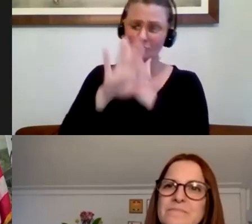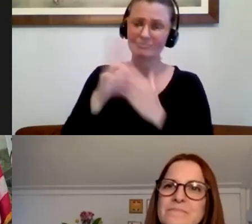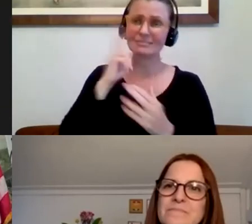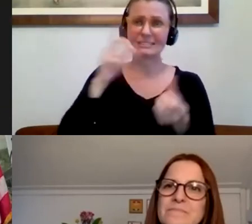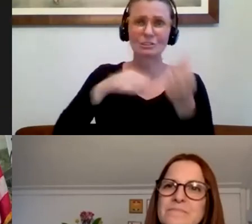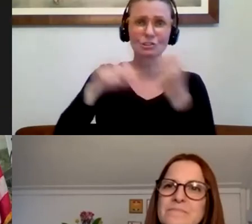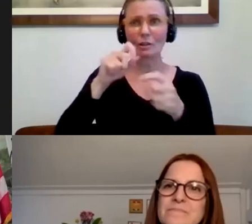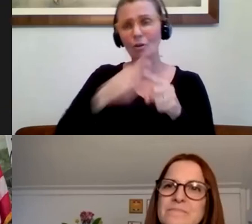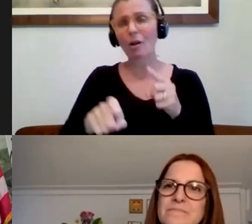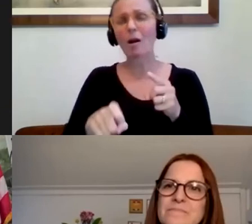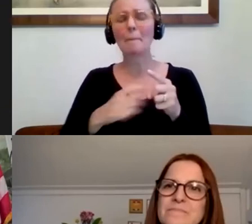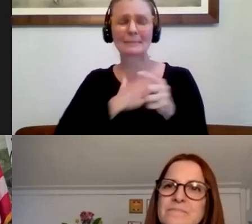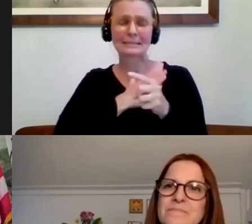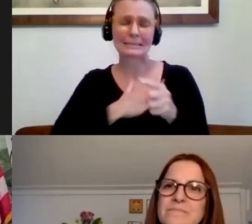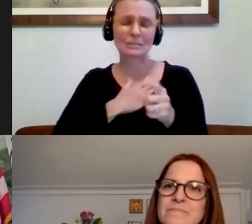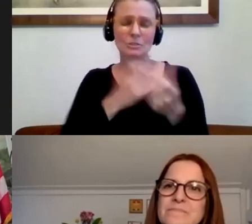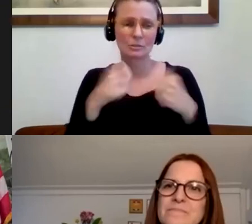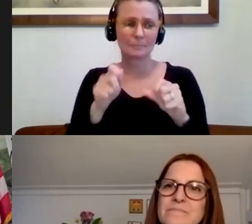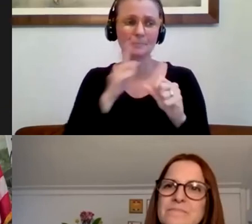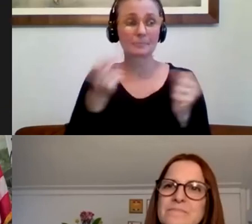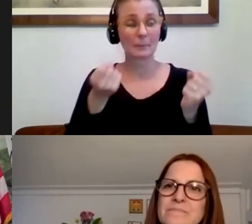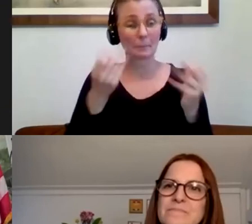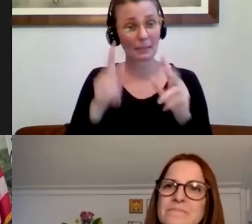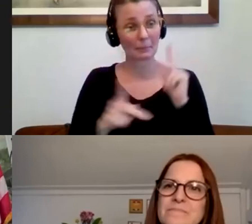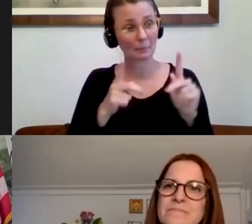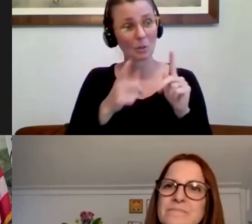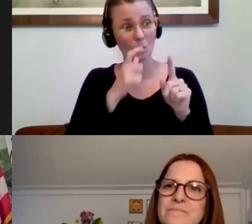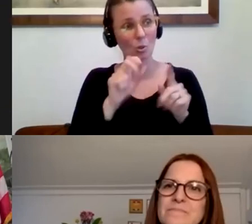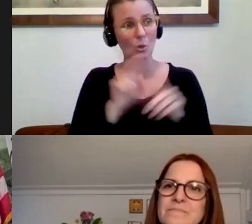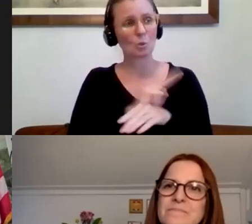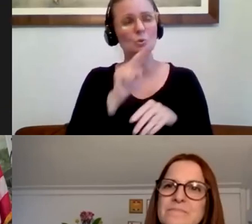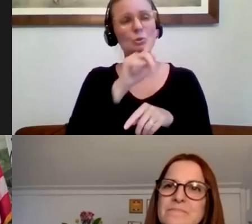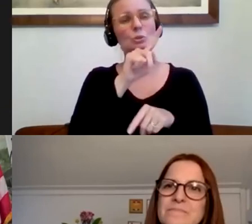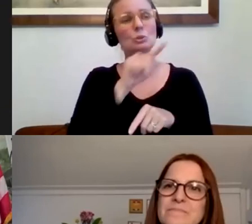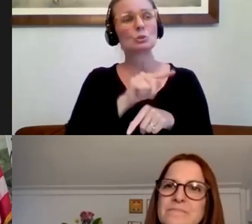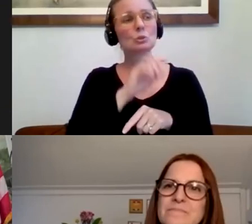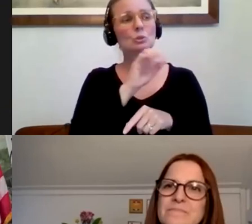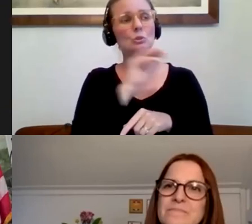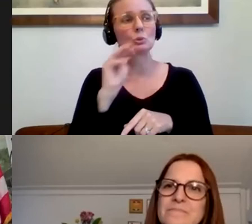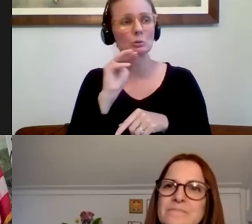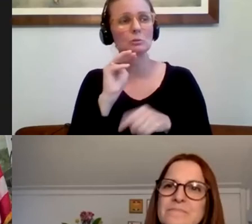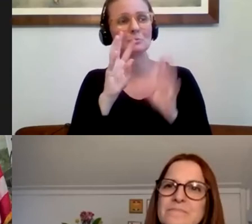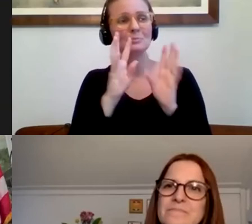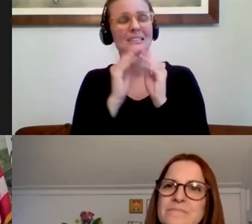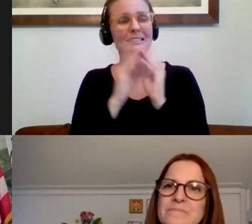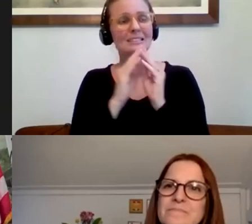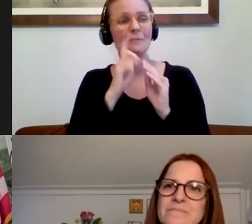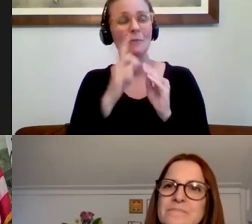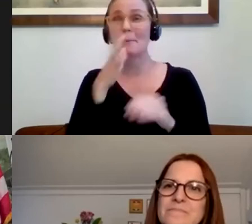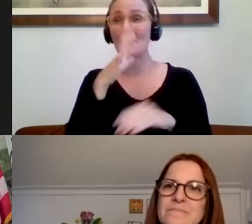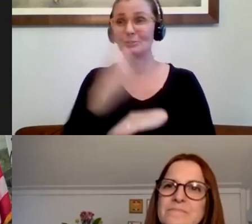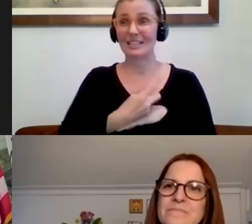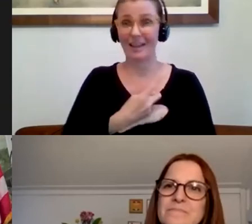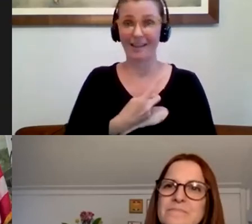think about doing that. I know several people who used, um, Zoom meetings for Mother's Day this past weekend as well.